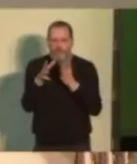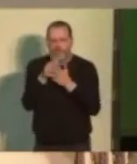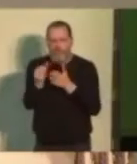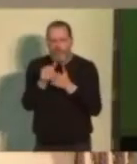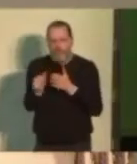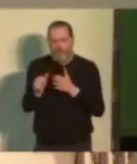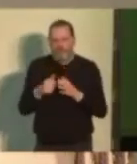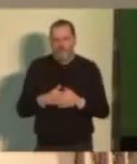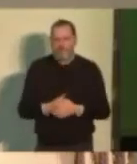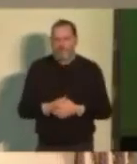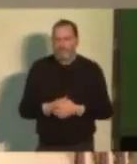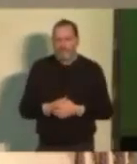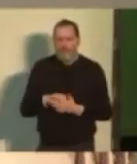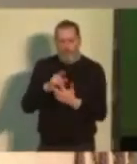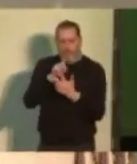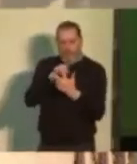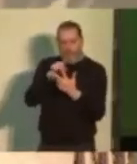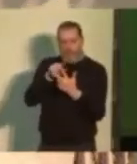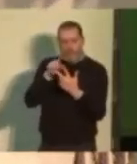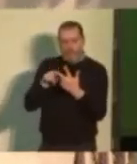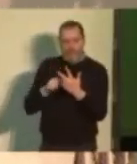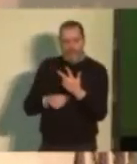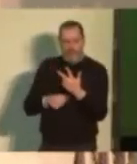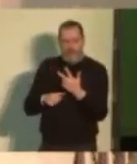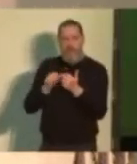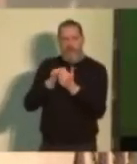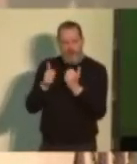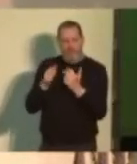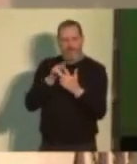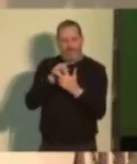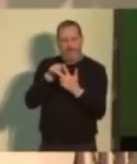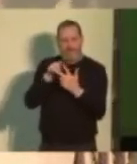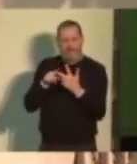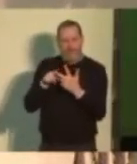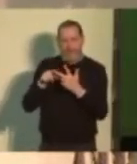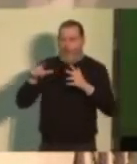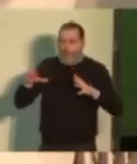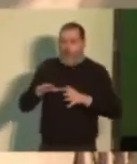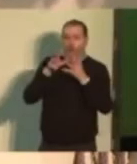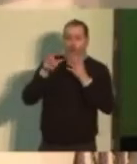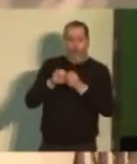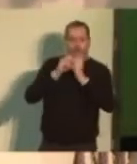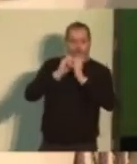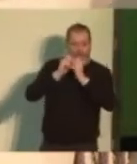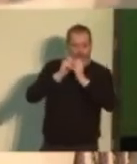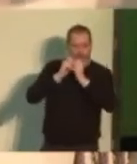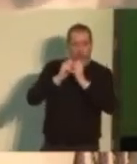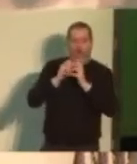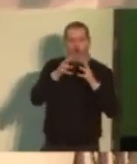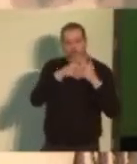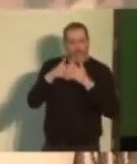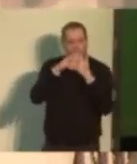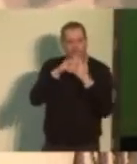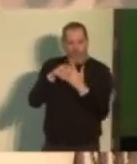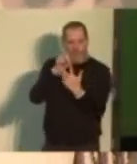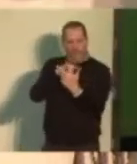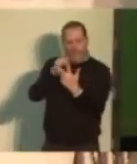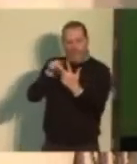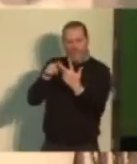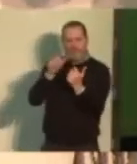Three companies, that is the GDP of the United States of America. And these three companies